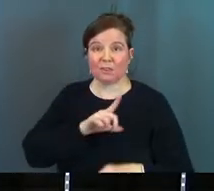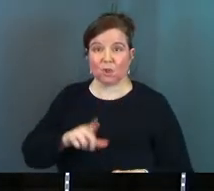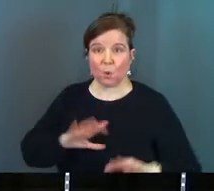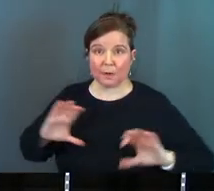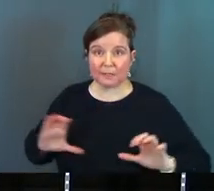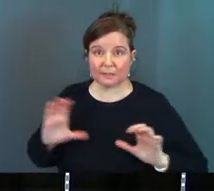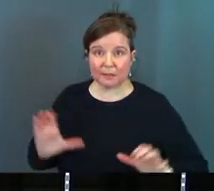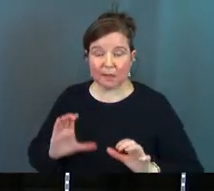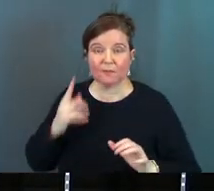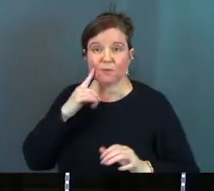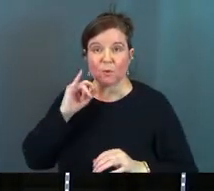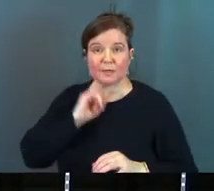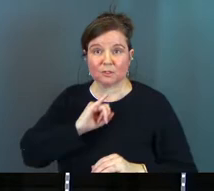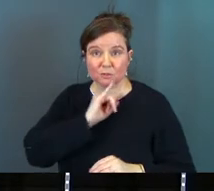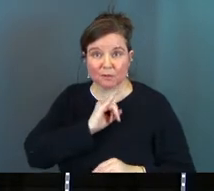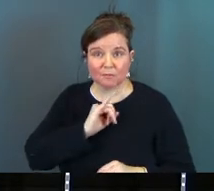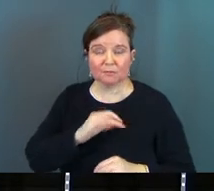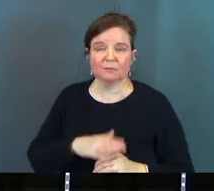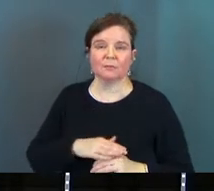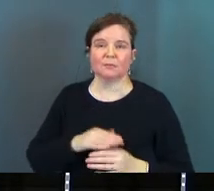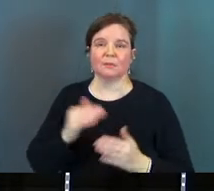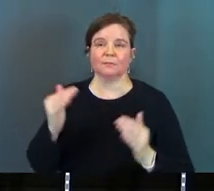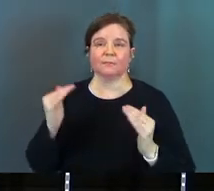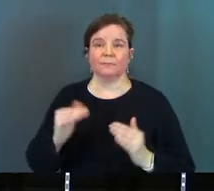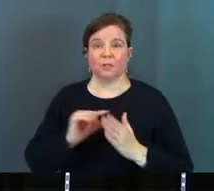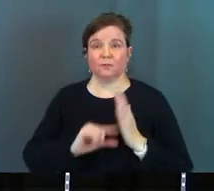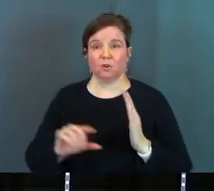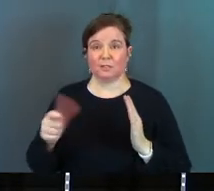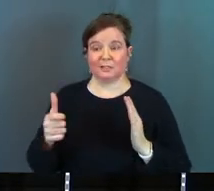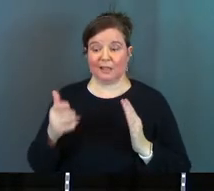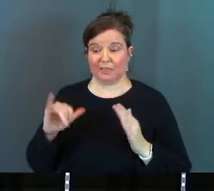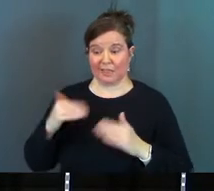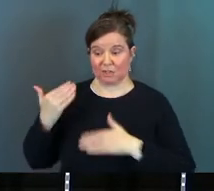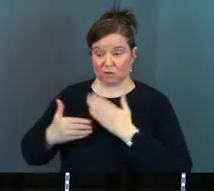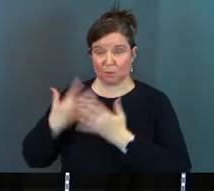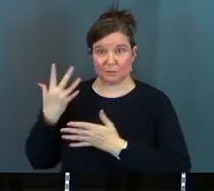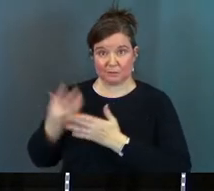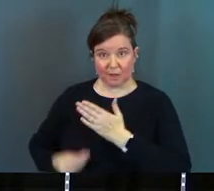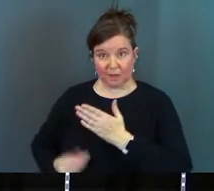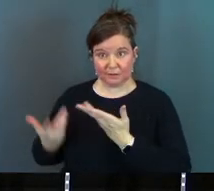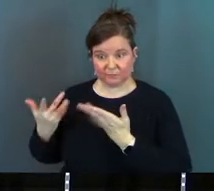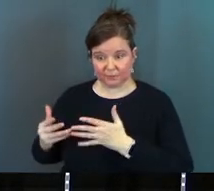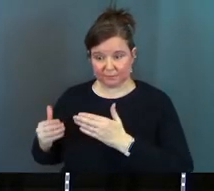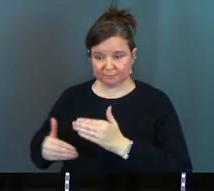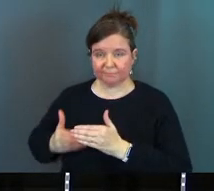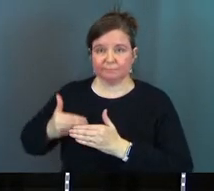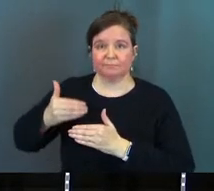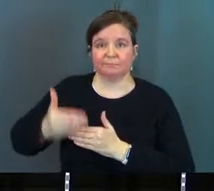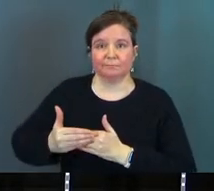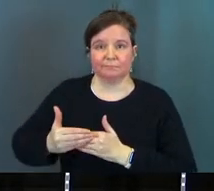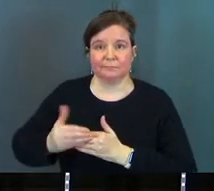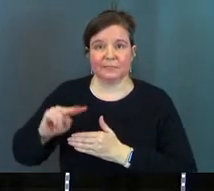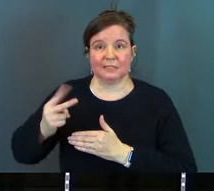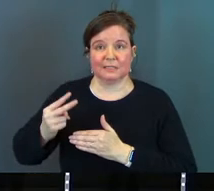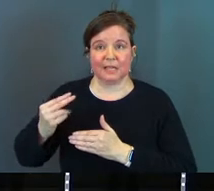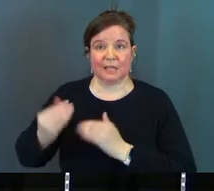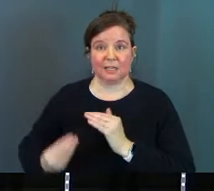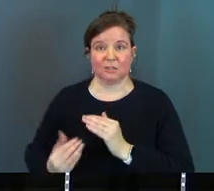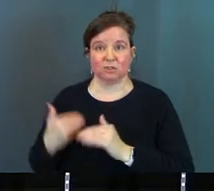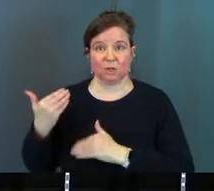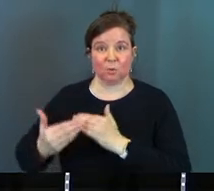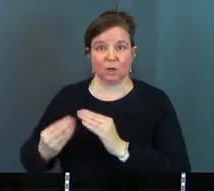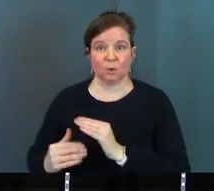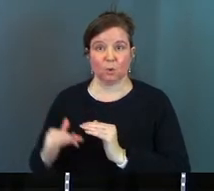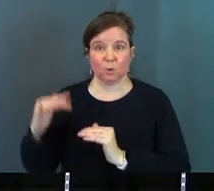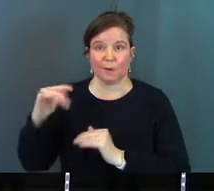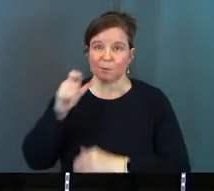the Lord had done for Israel. In verse 10, After that generation had died, another generation grew up who did not acknowledge